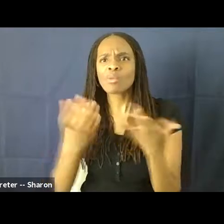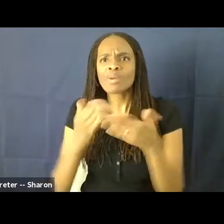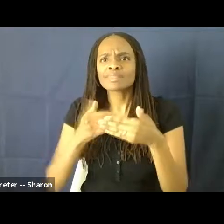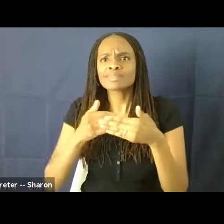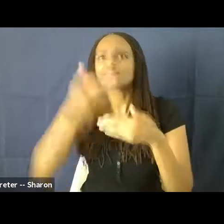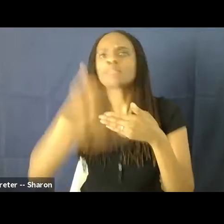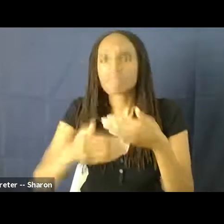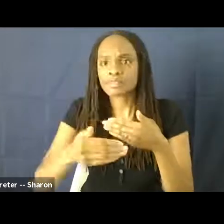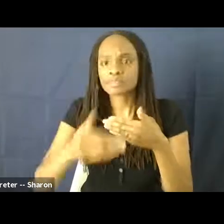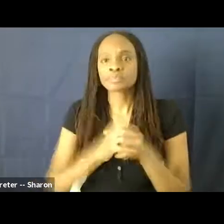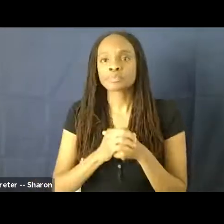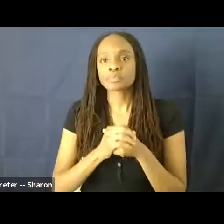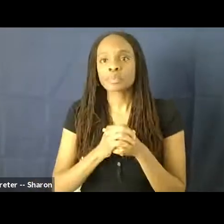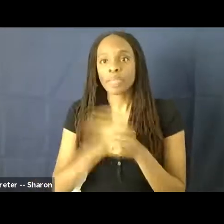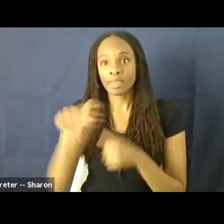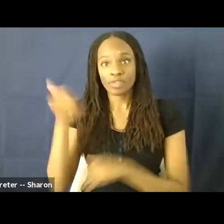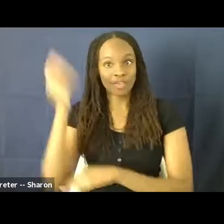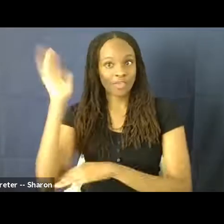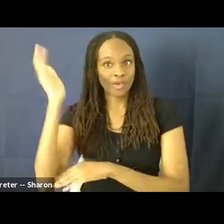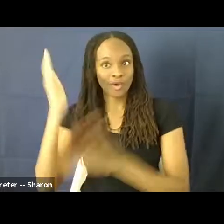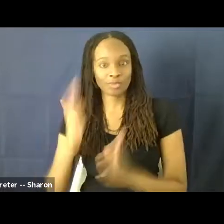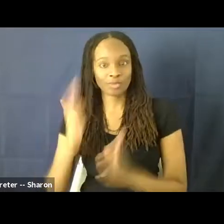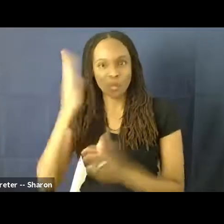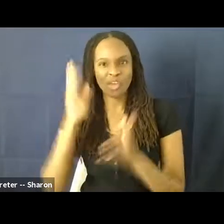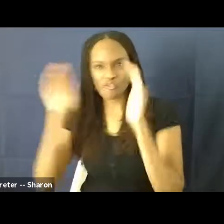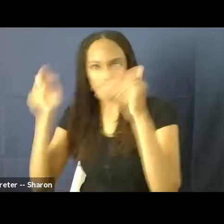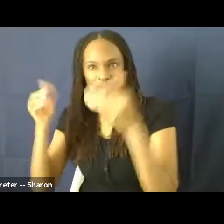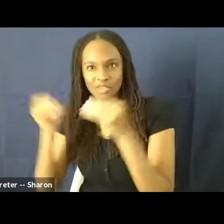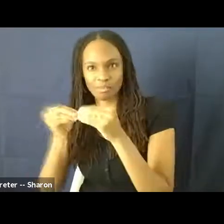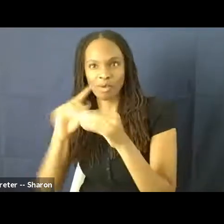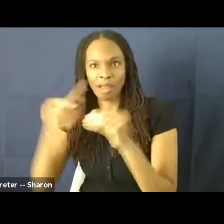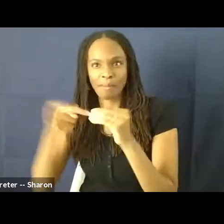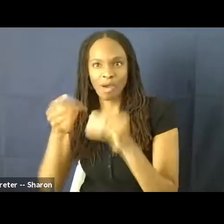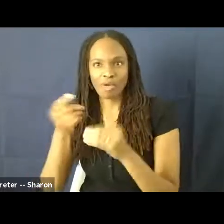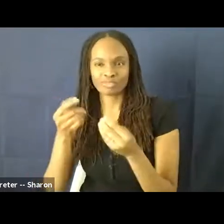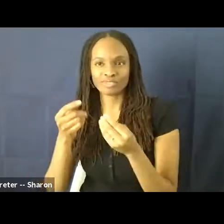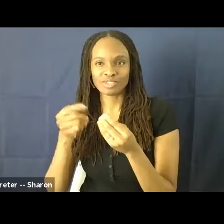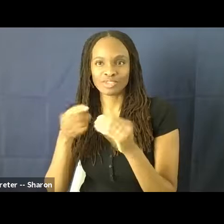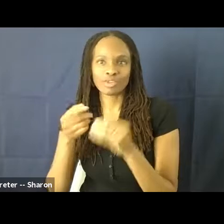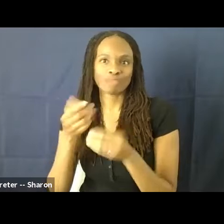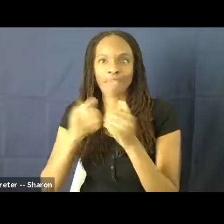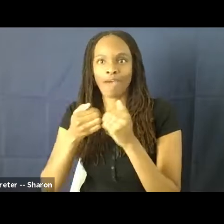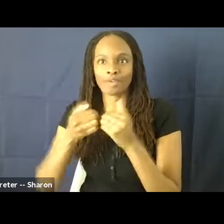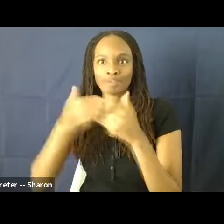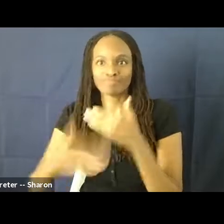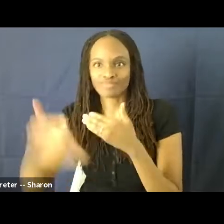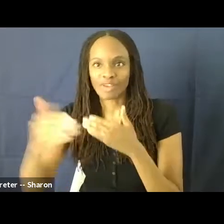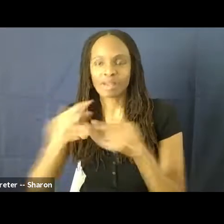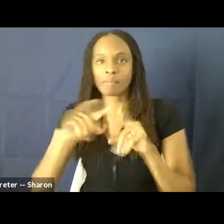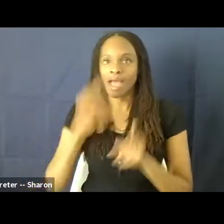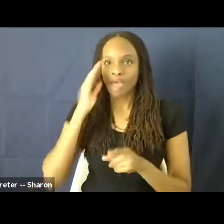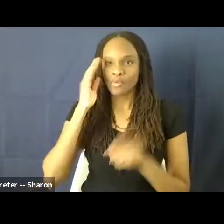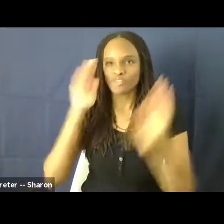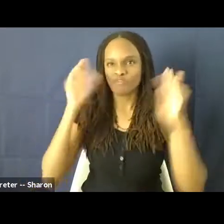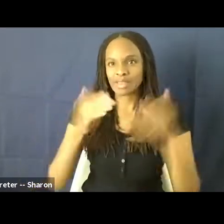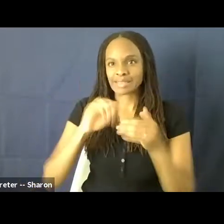the other speakers today will focus more on the how do we go, where do we go from here? But I'm really going to focus on how did we get here. So first, I want to